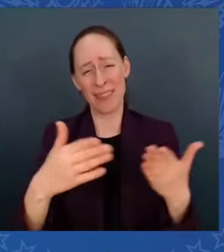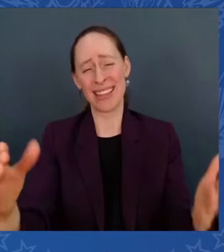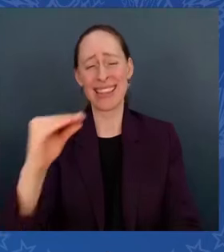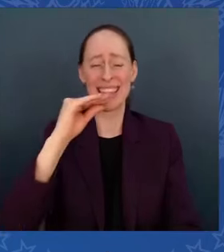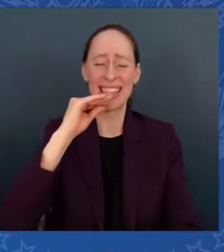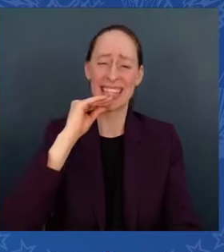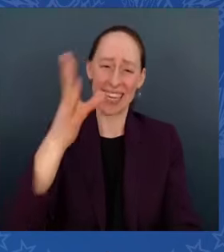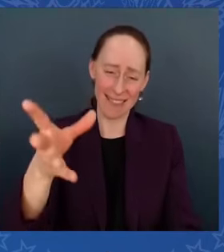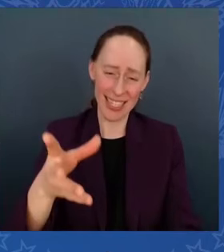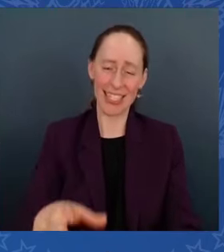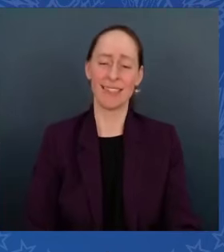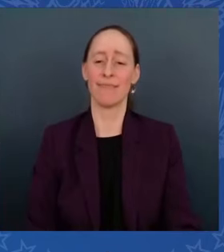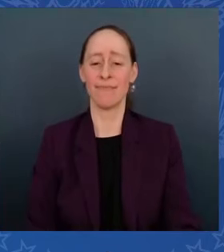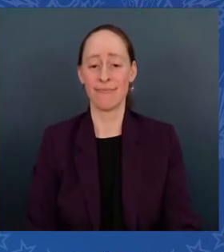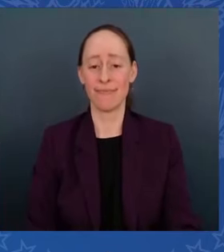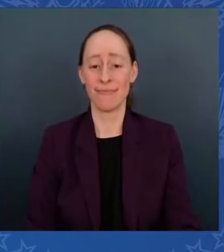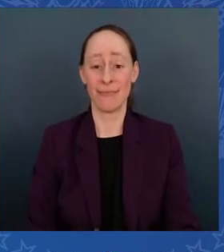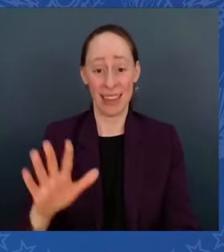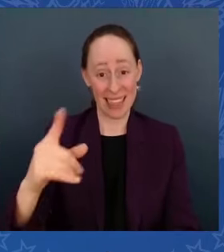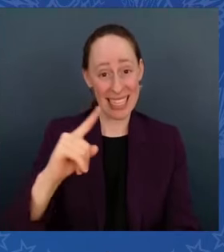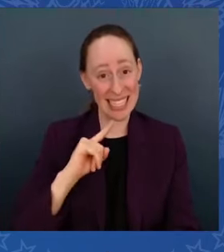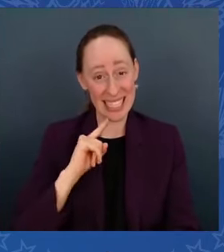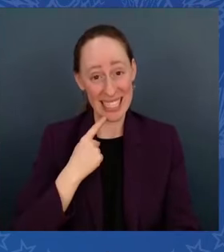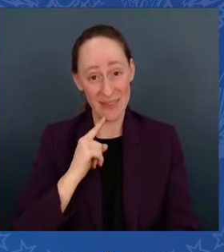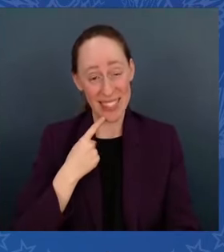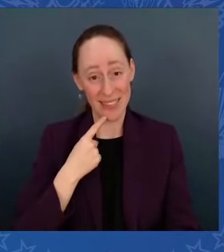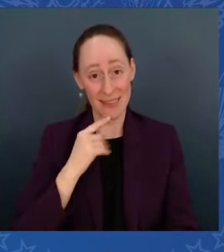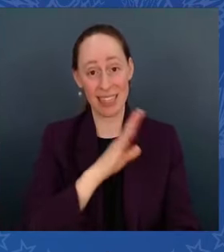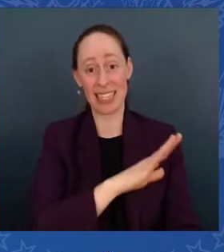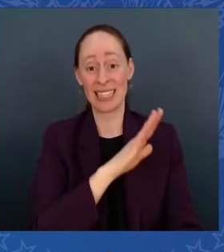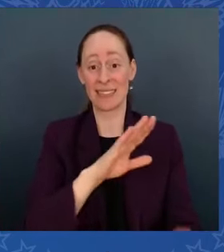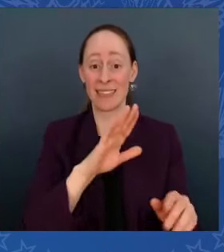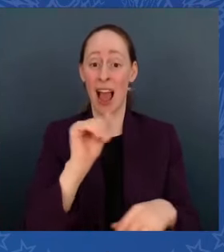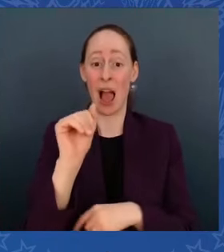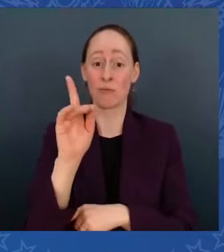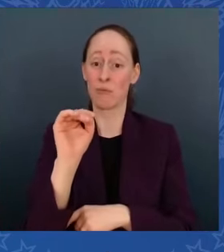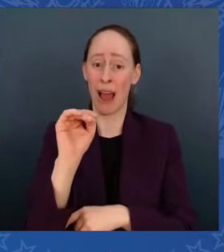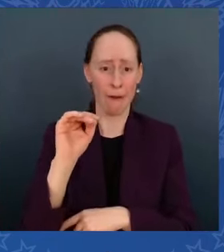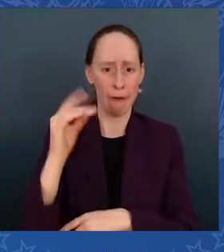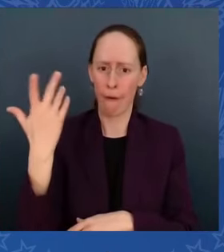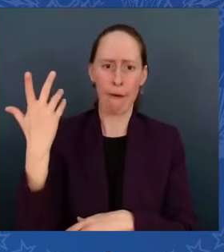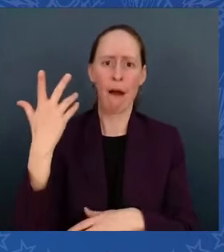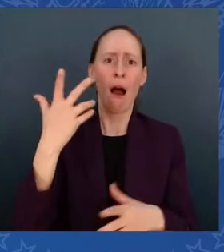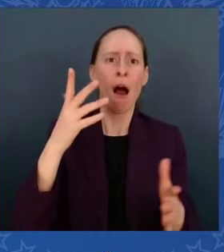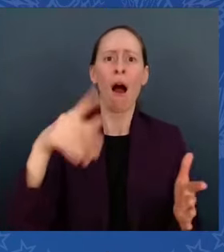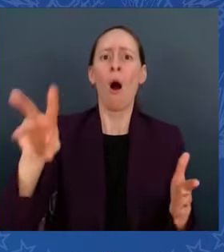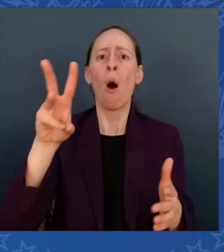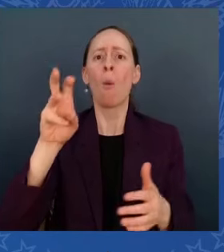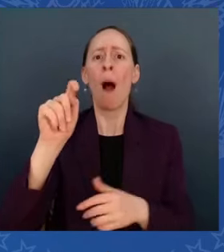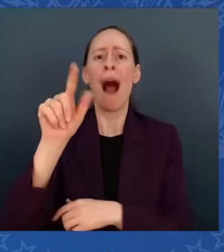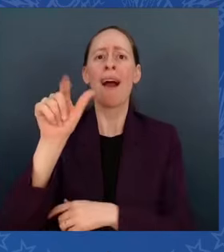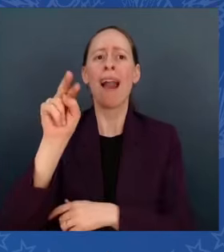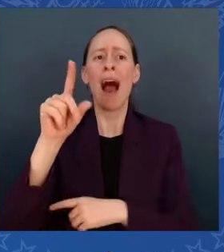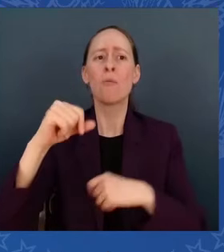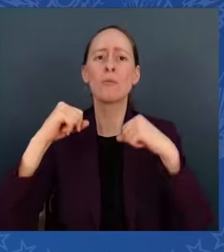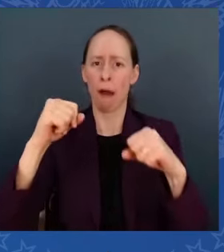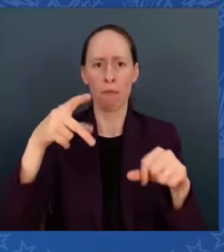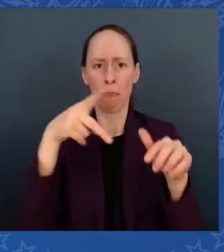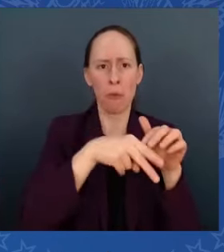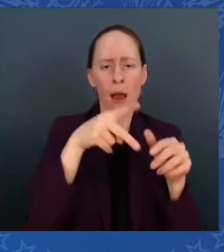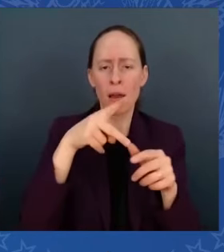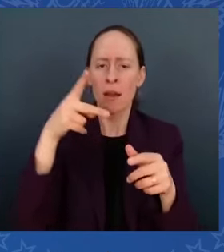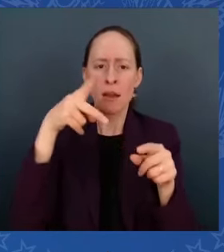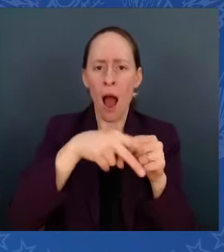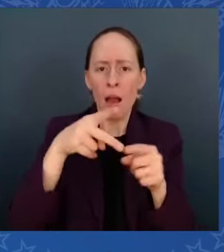His administration rolled back wetland protections, making it easier to pollute our water supply. They gave mining companies wide